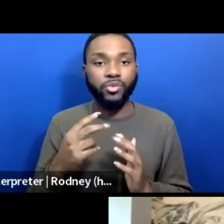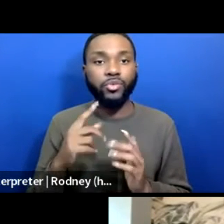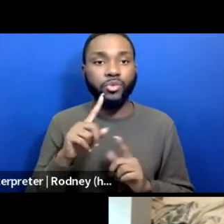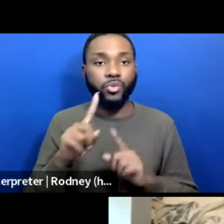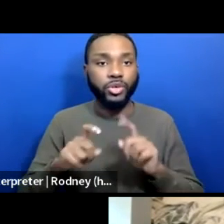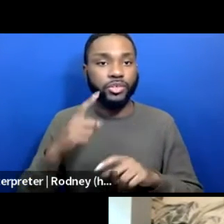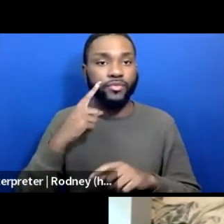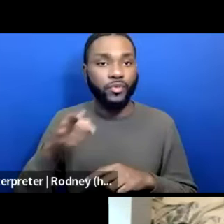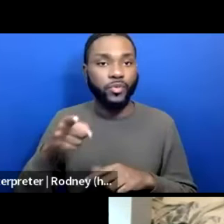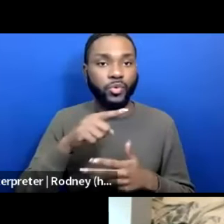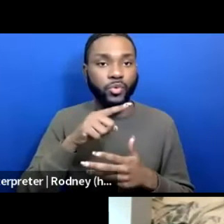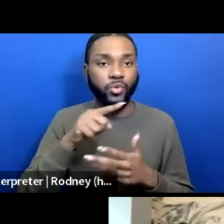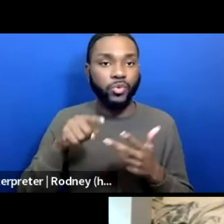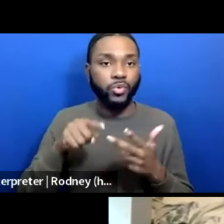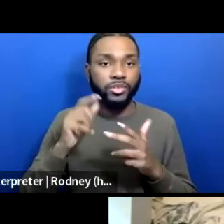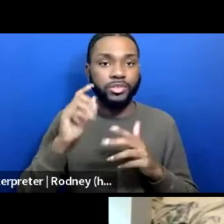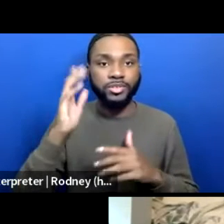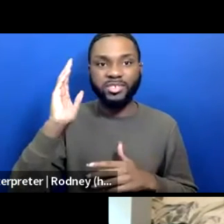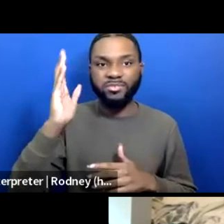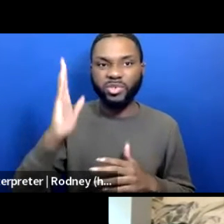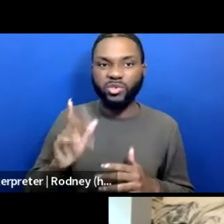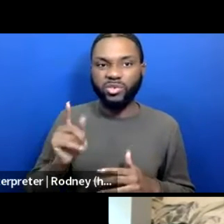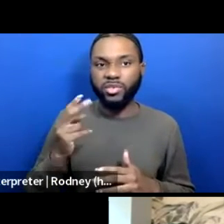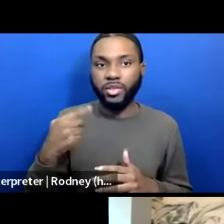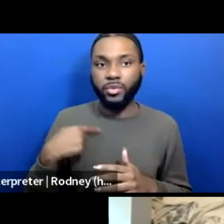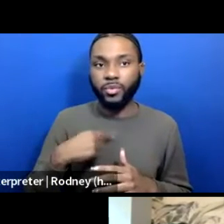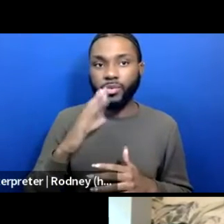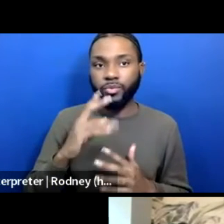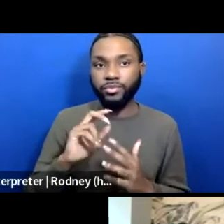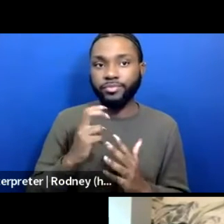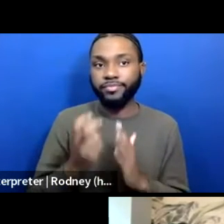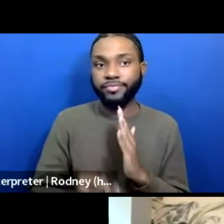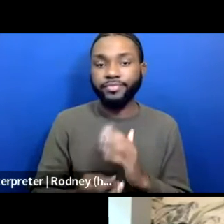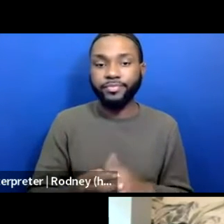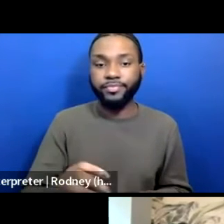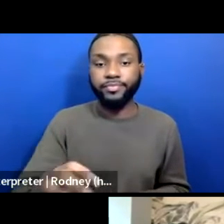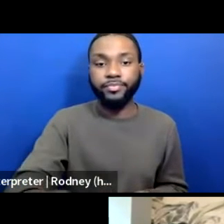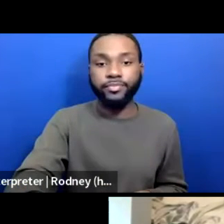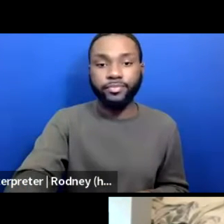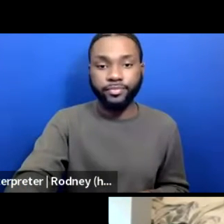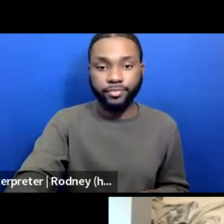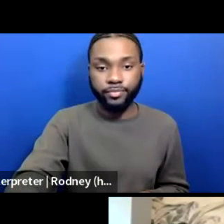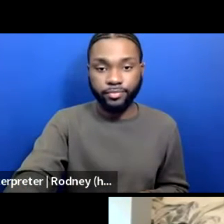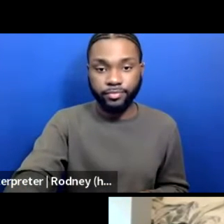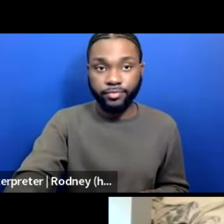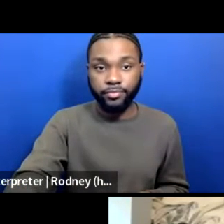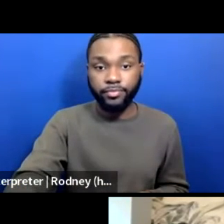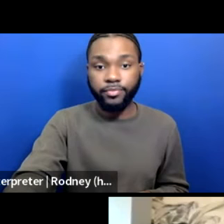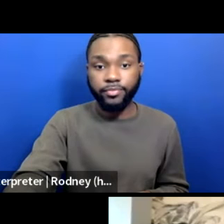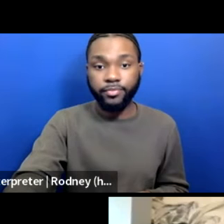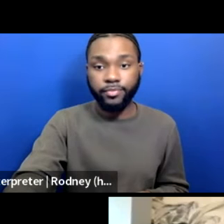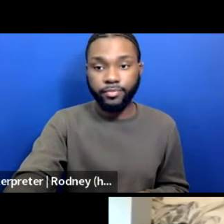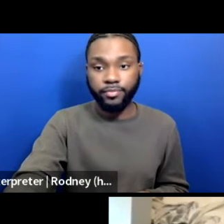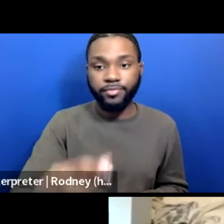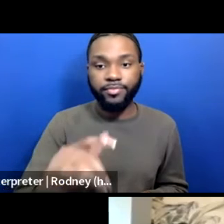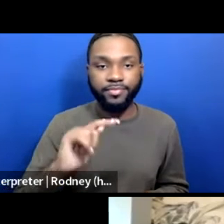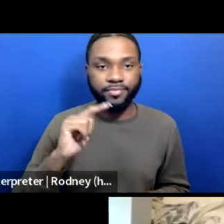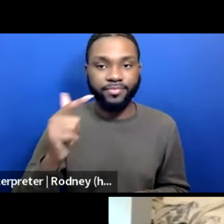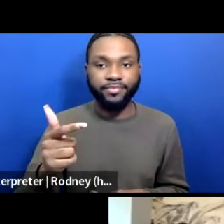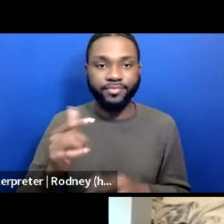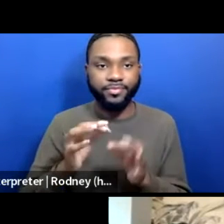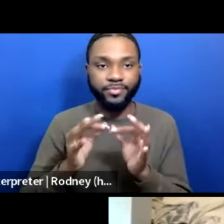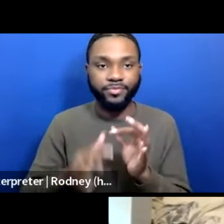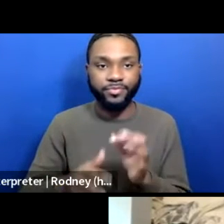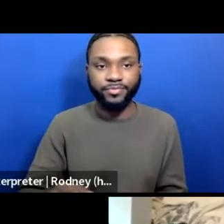speakers, but then we're going to dive in there. So just to start off with, Patricia, my question to introduce for you is, could you just